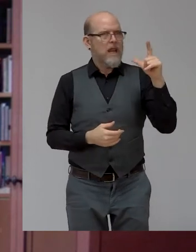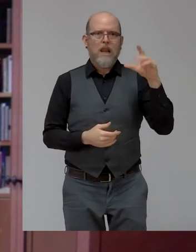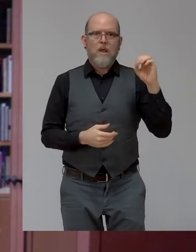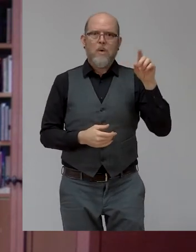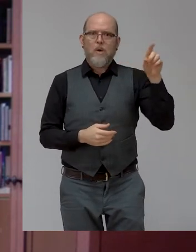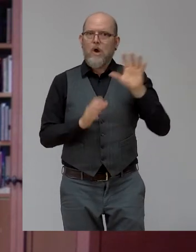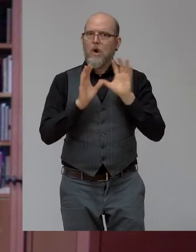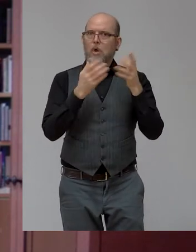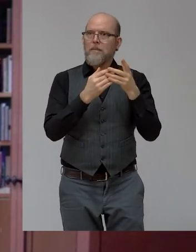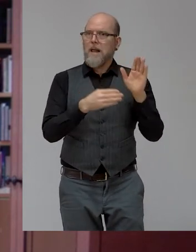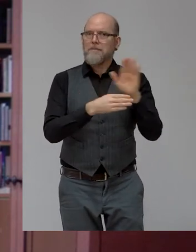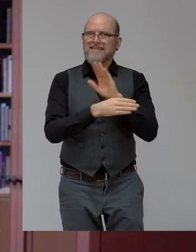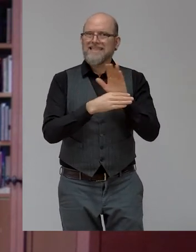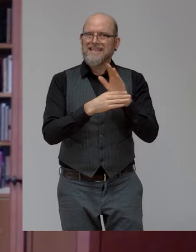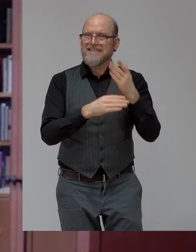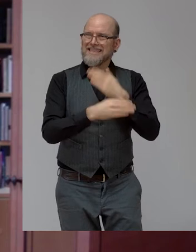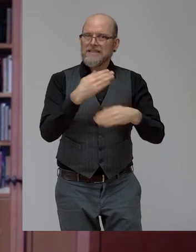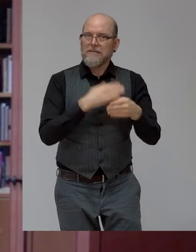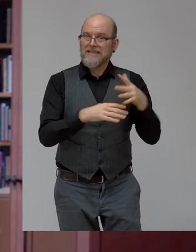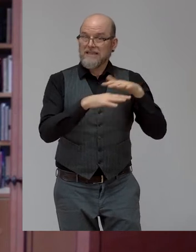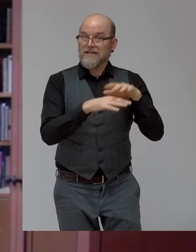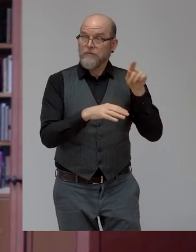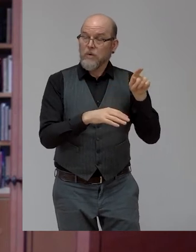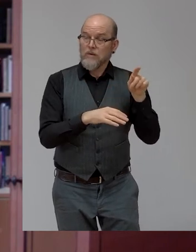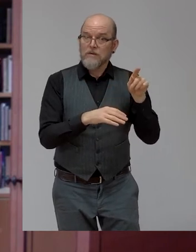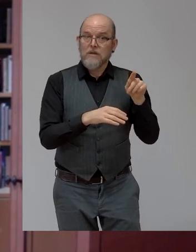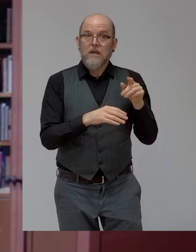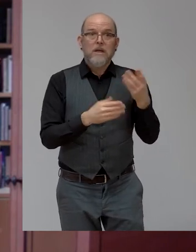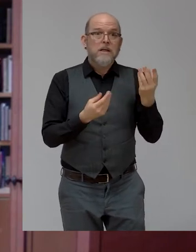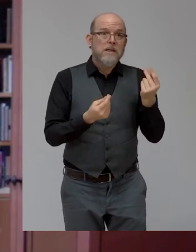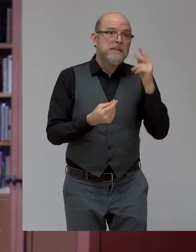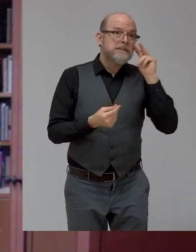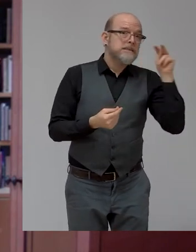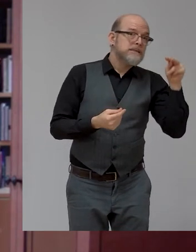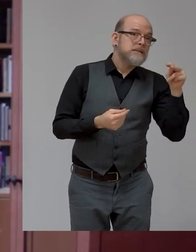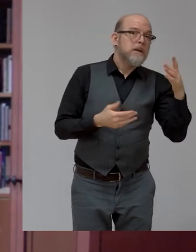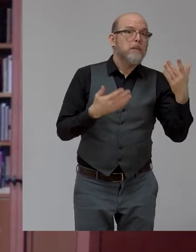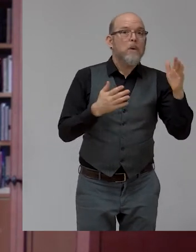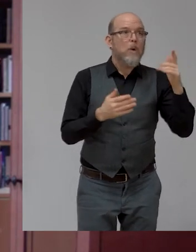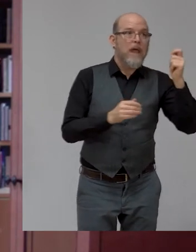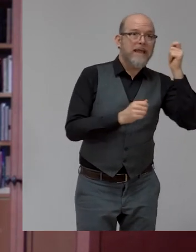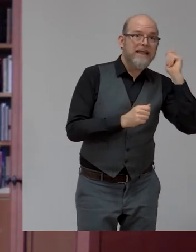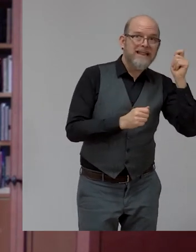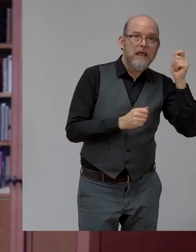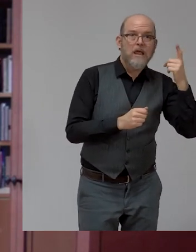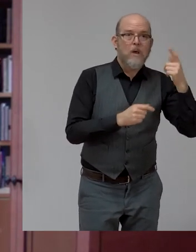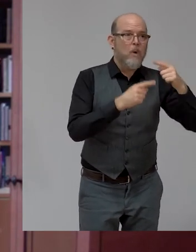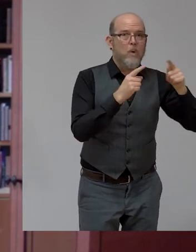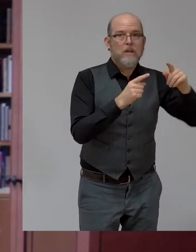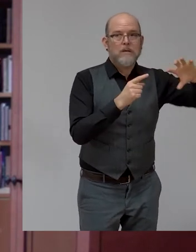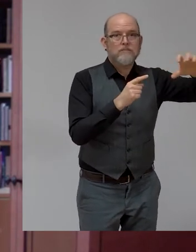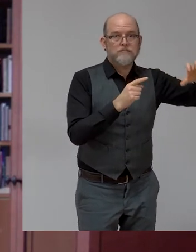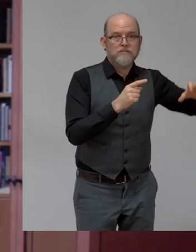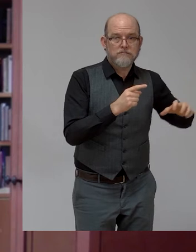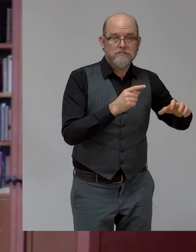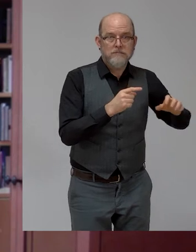companies come together in these learning exchanges you're describing in Kenya and so on. So there's a real opportunity also for public policy